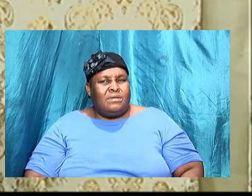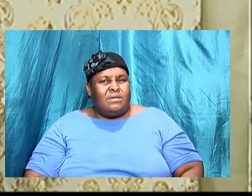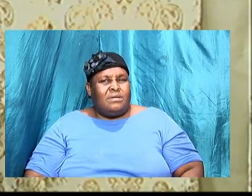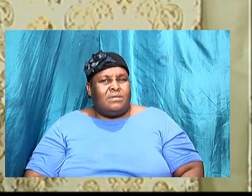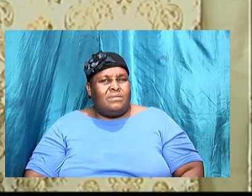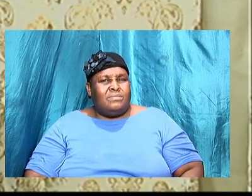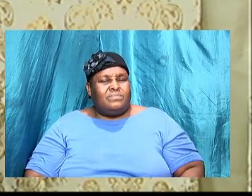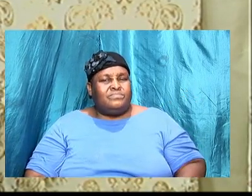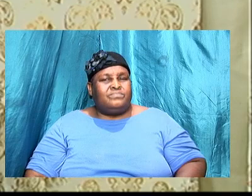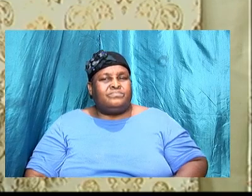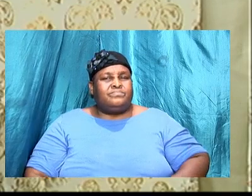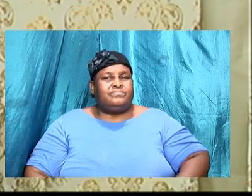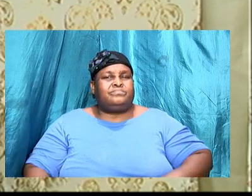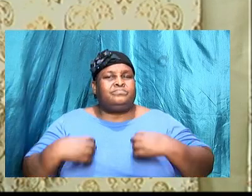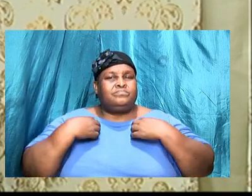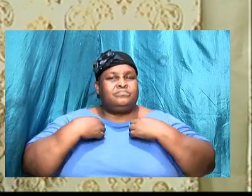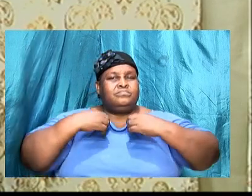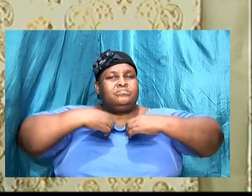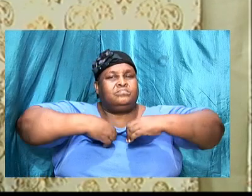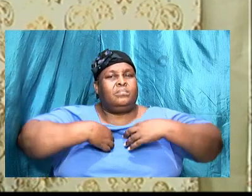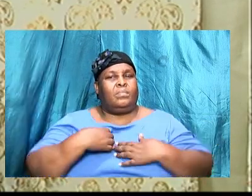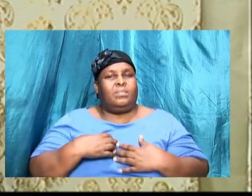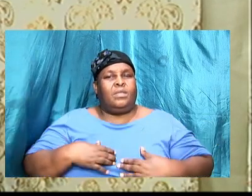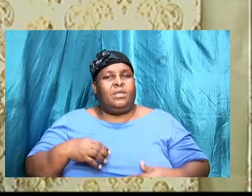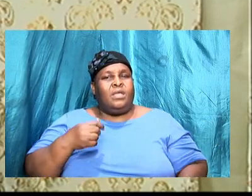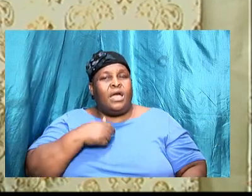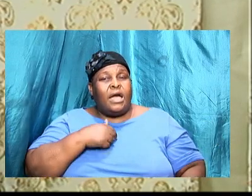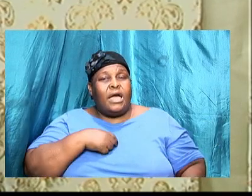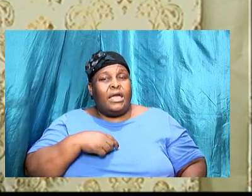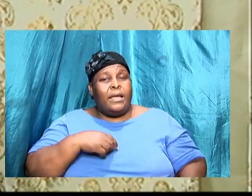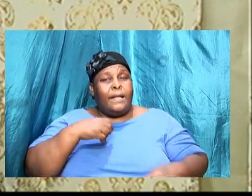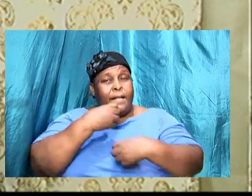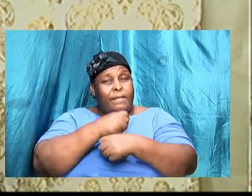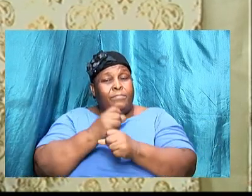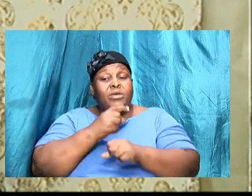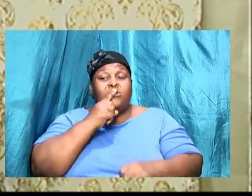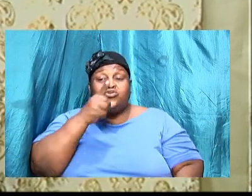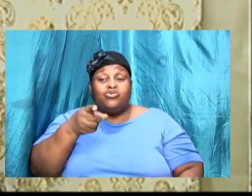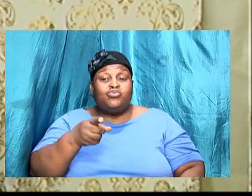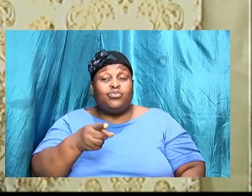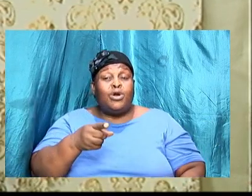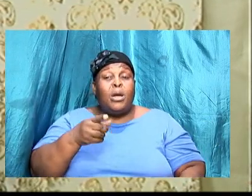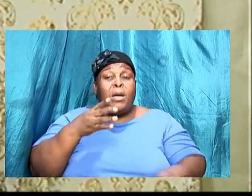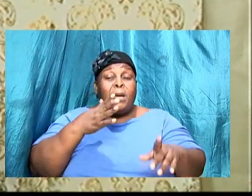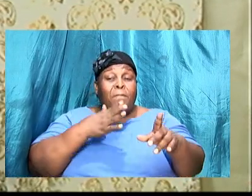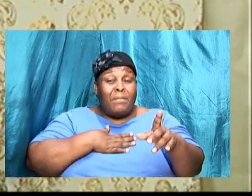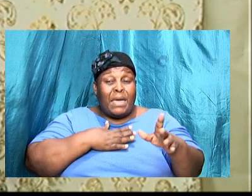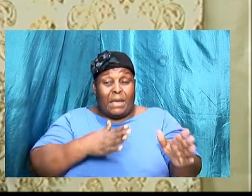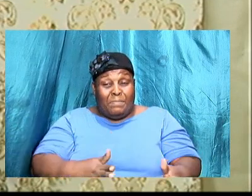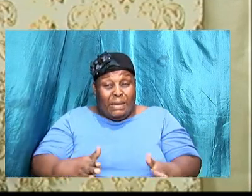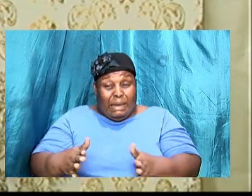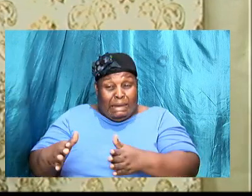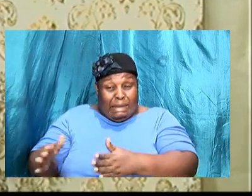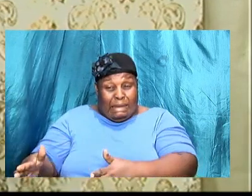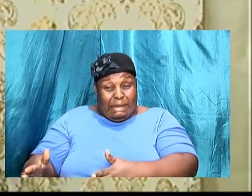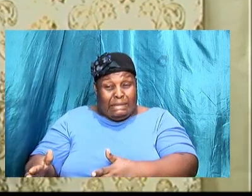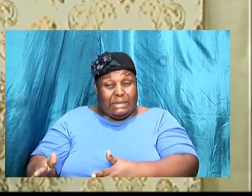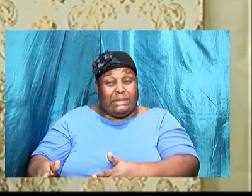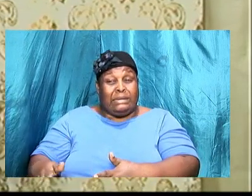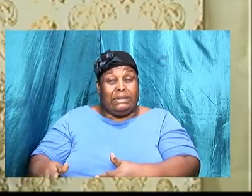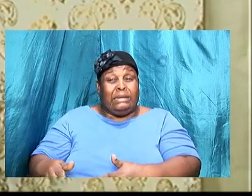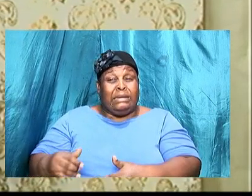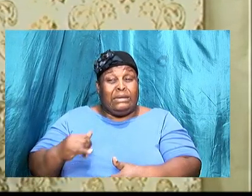because I made sure that my ultimate goal and ultimate desire was to do